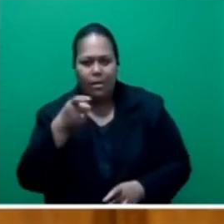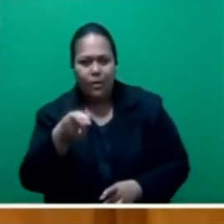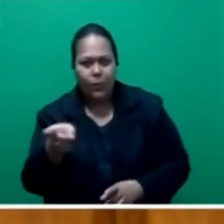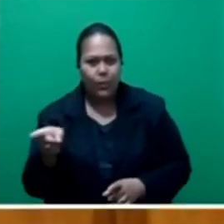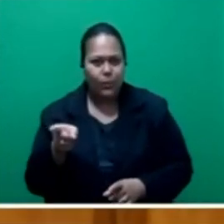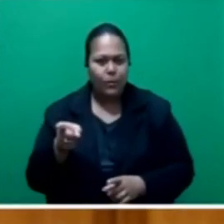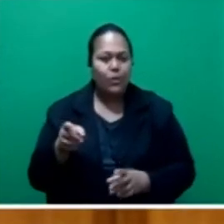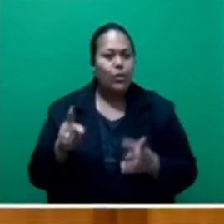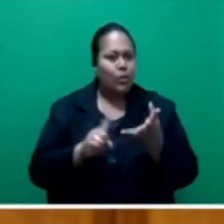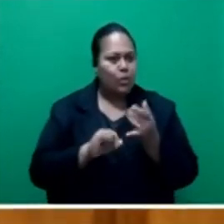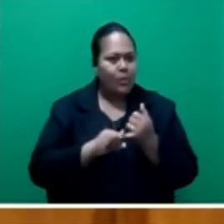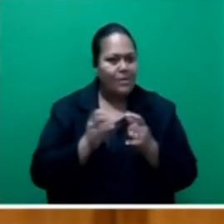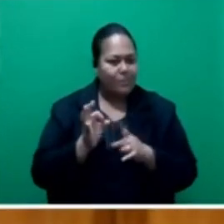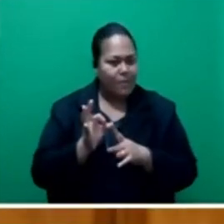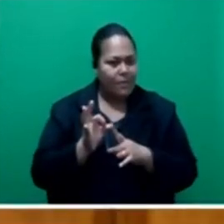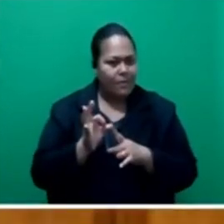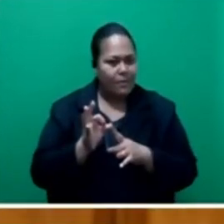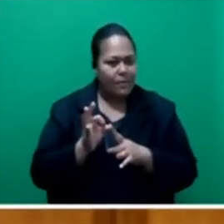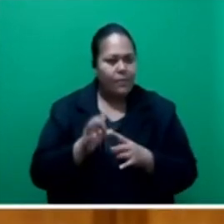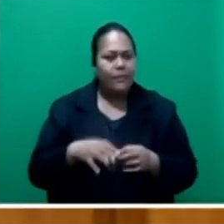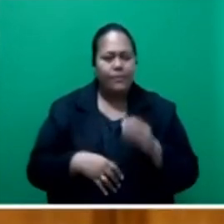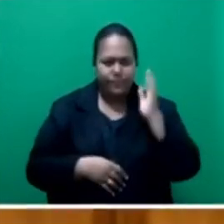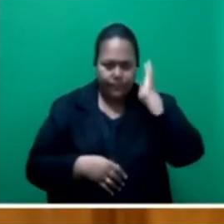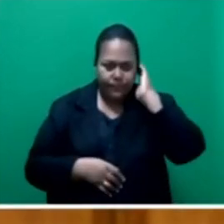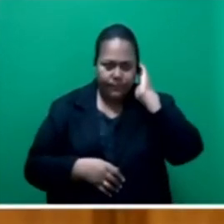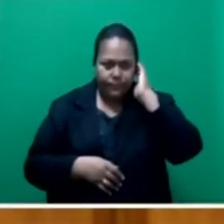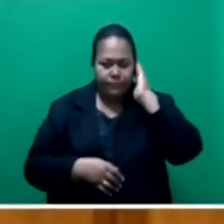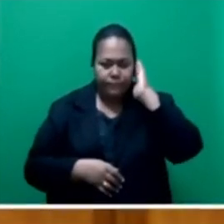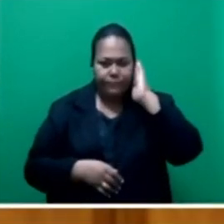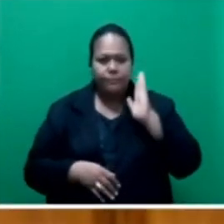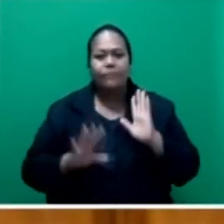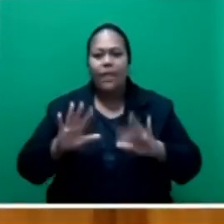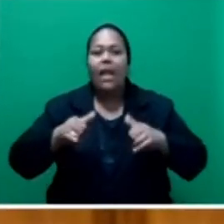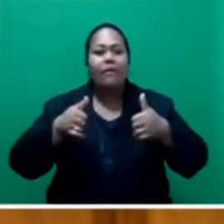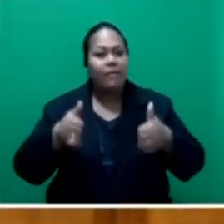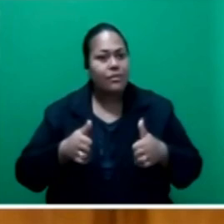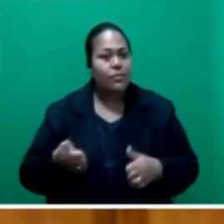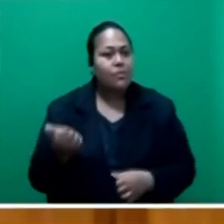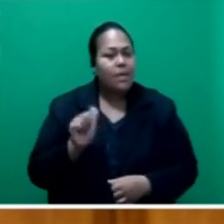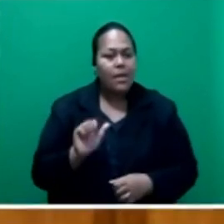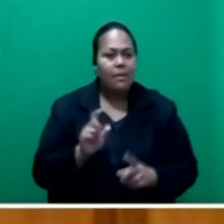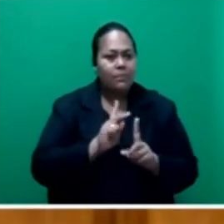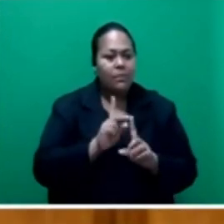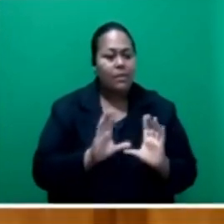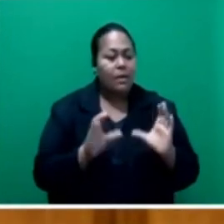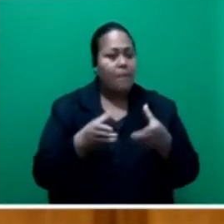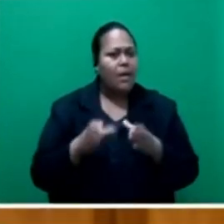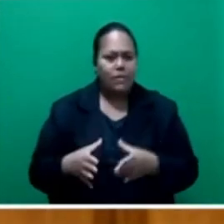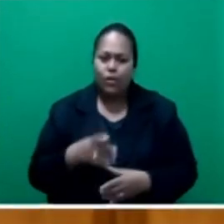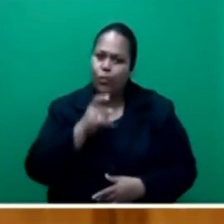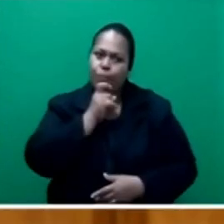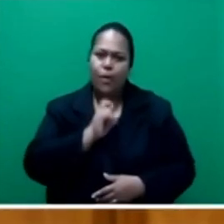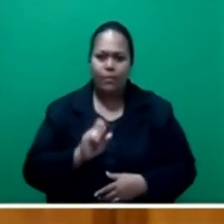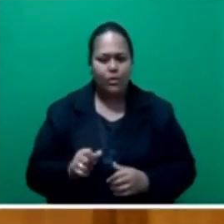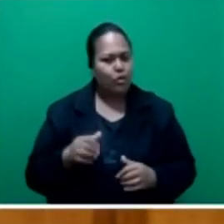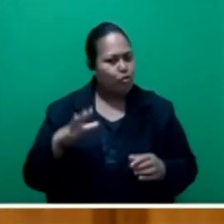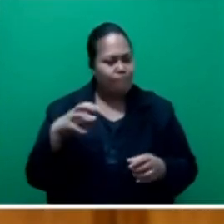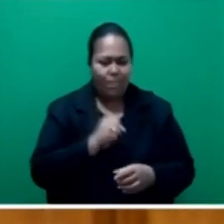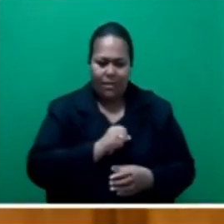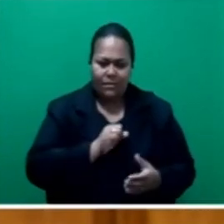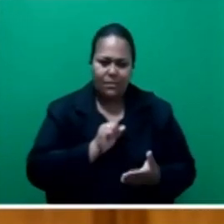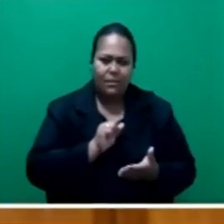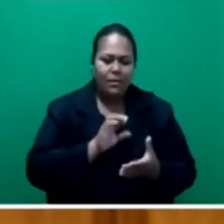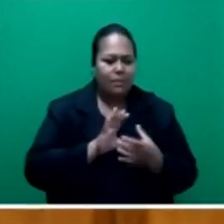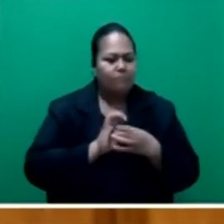would be an advantage to any political party to promise to make good with USP that that unpaid grant of $78